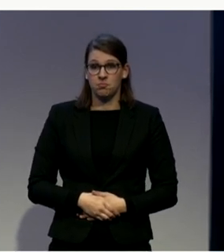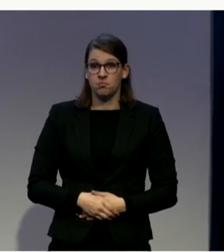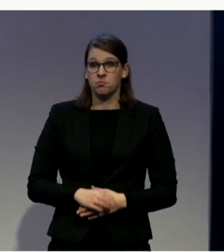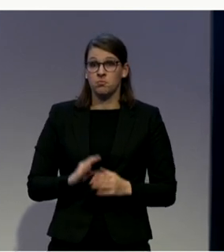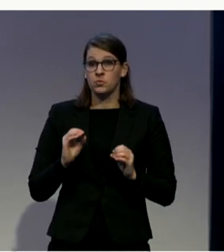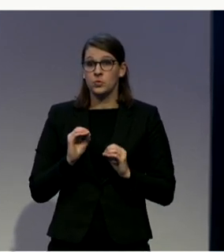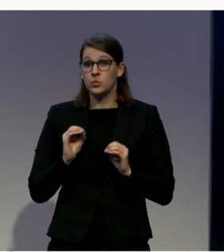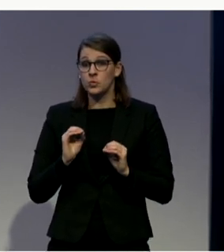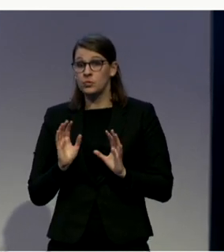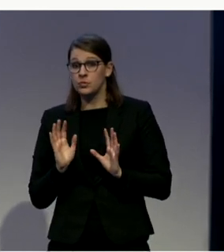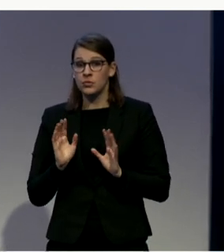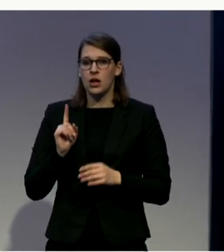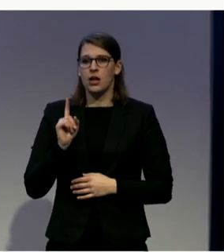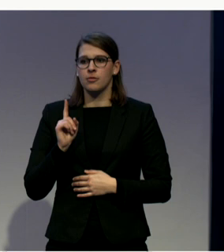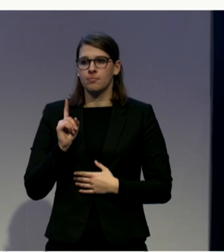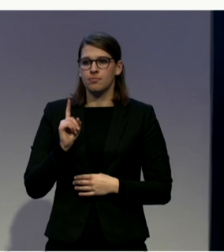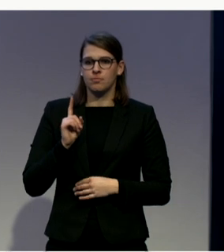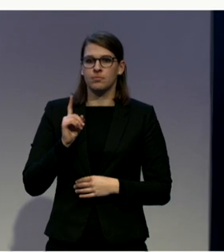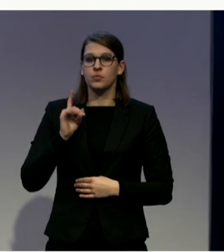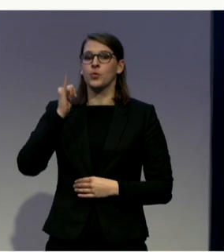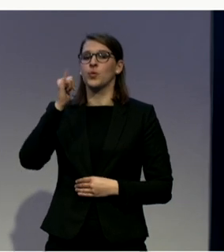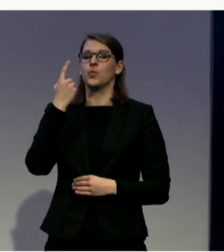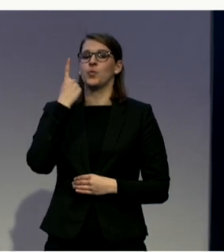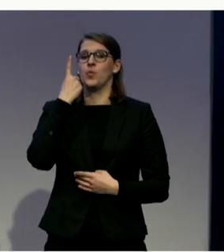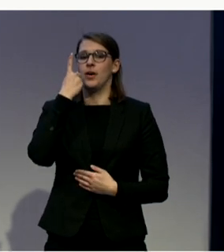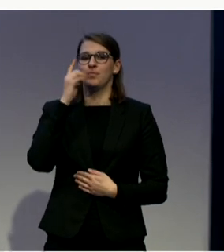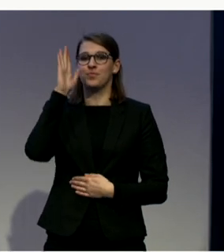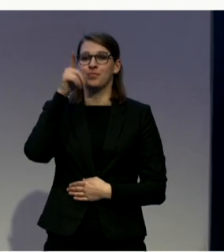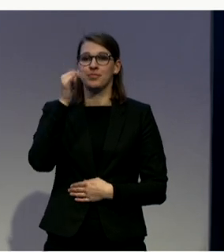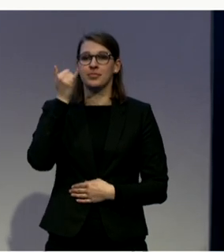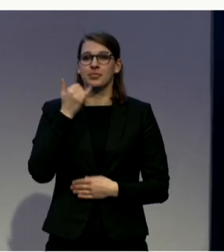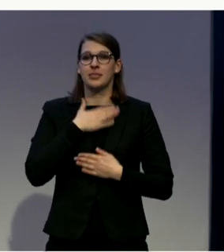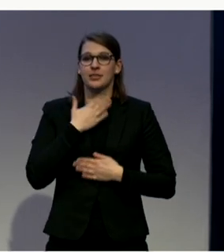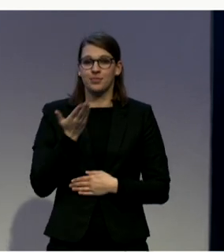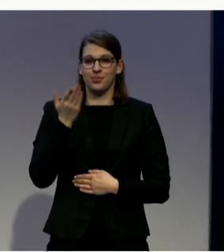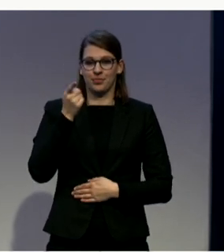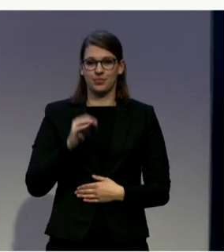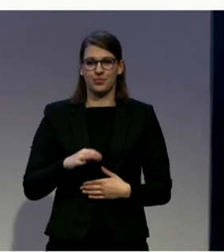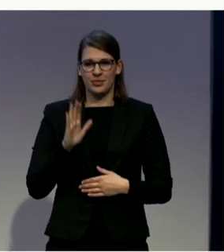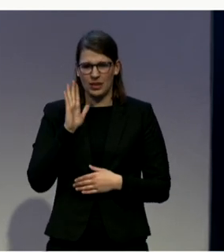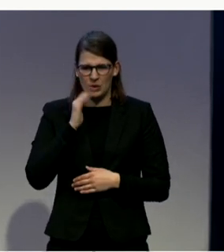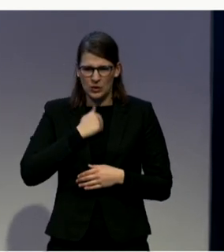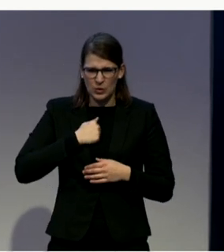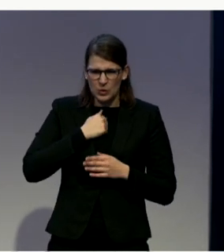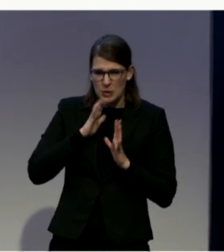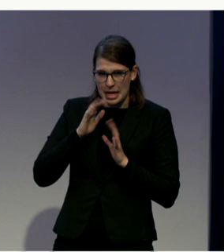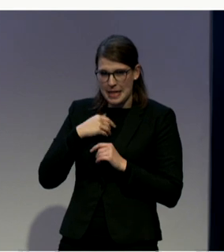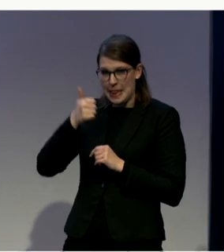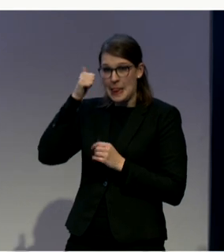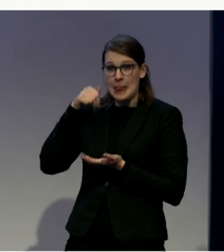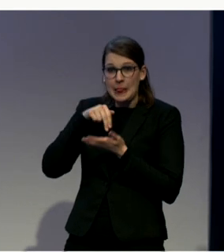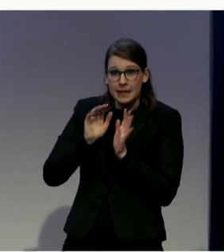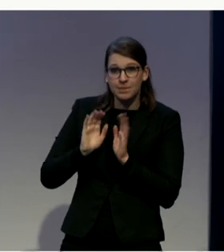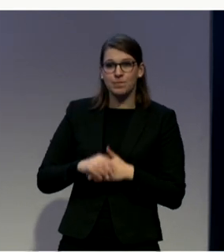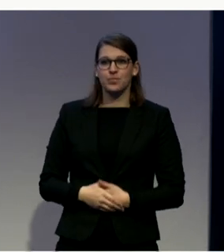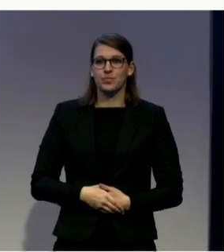to finish up. Yes? Yes, there is. Please speak up. Sorry. All the way in the back. I don't know a lot about